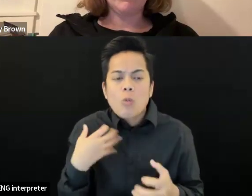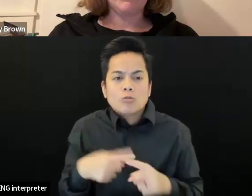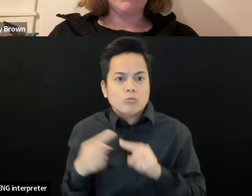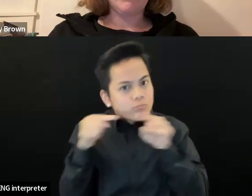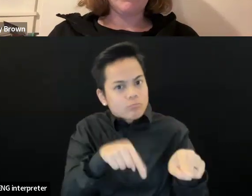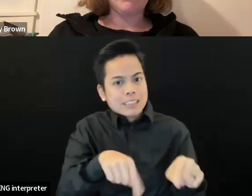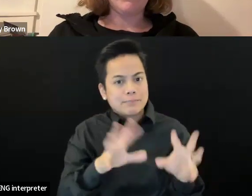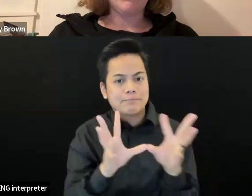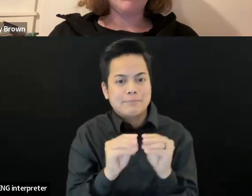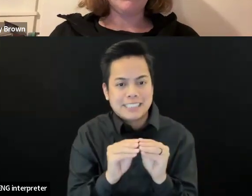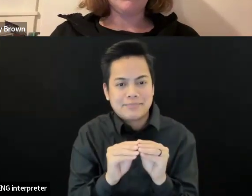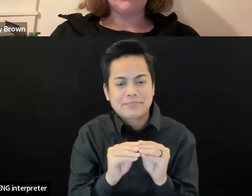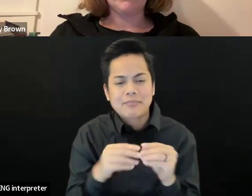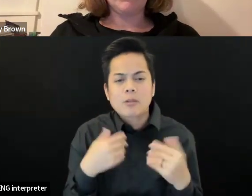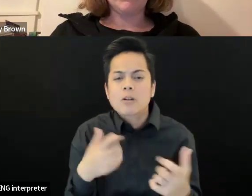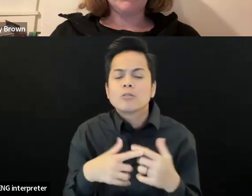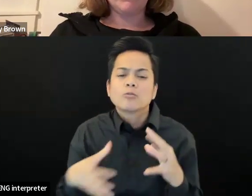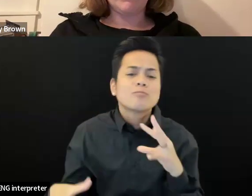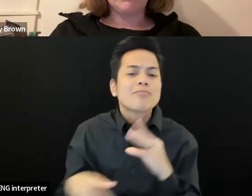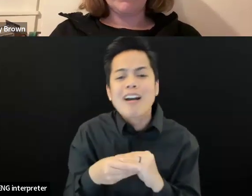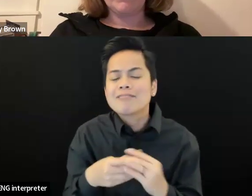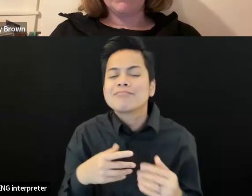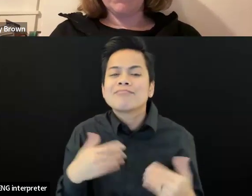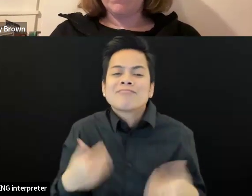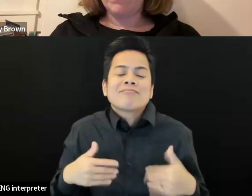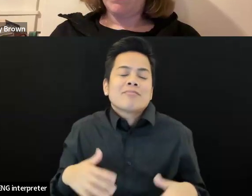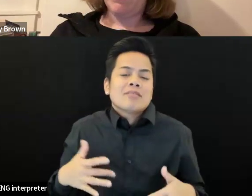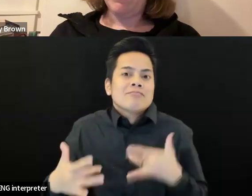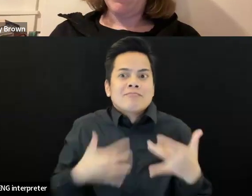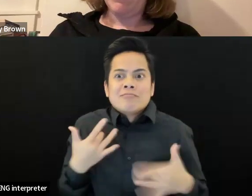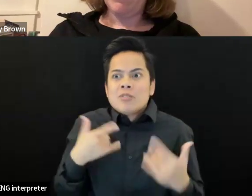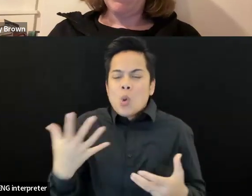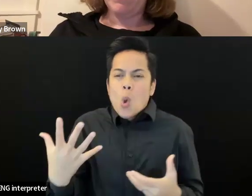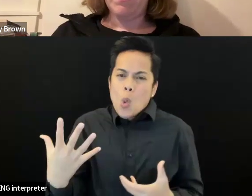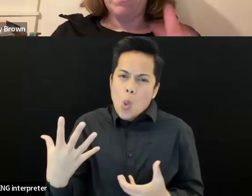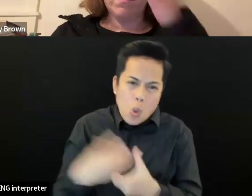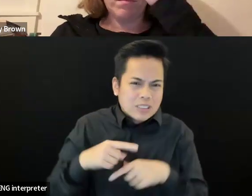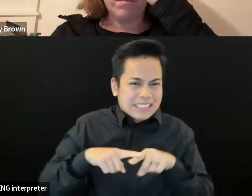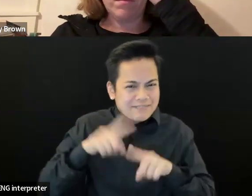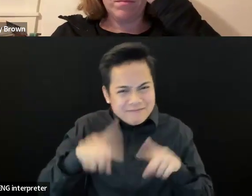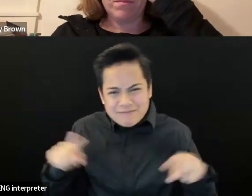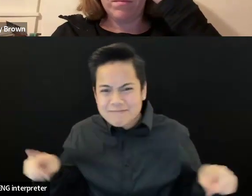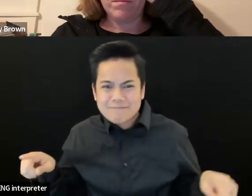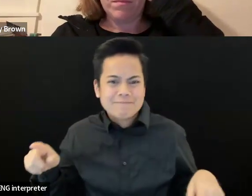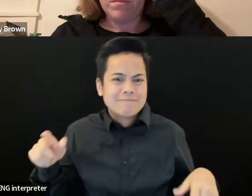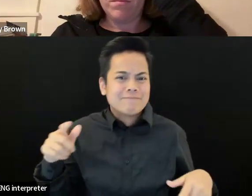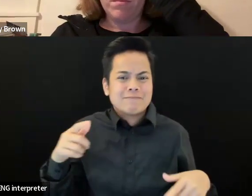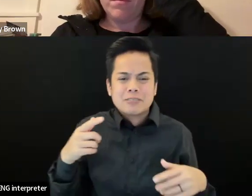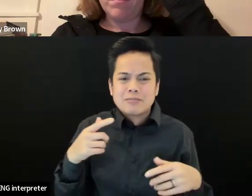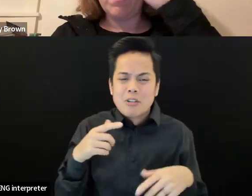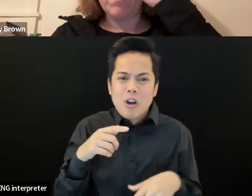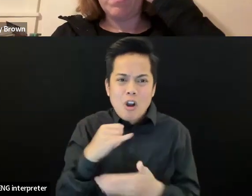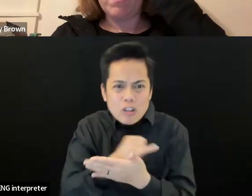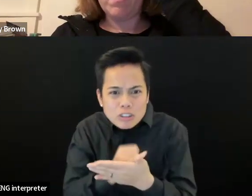for years and, um, um, the inclusion of art and, and ways for our community to share music